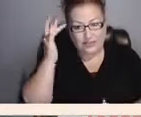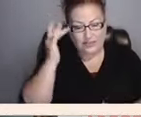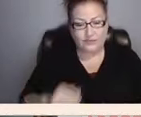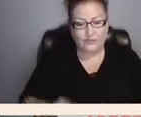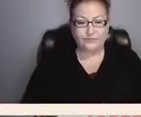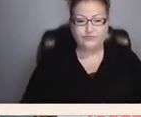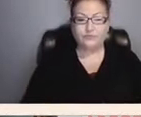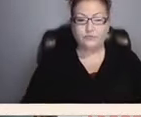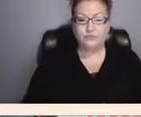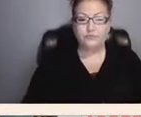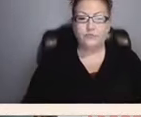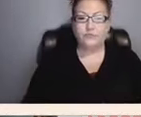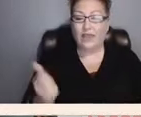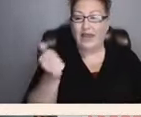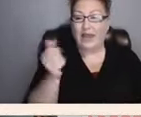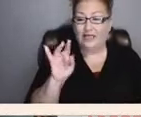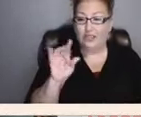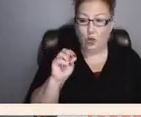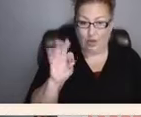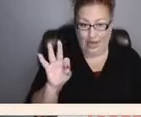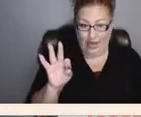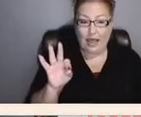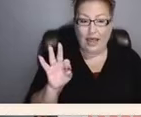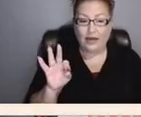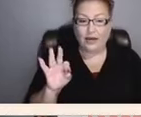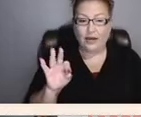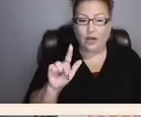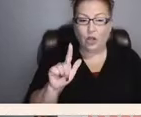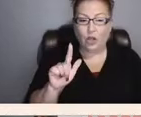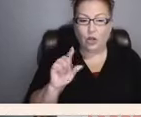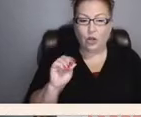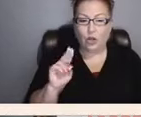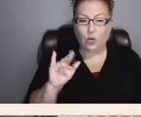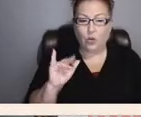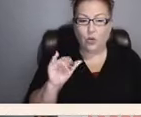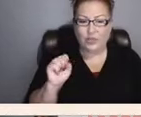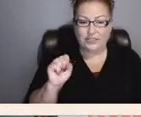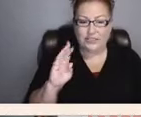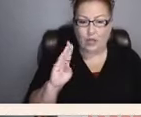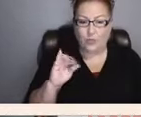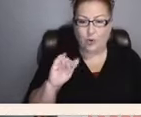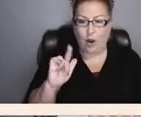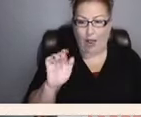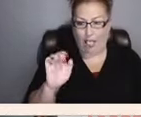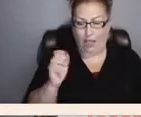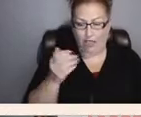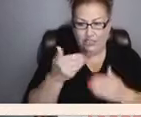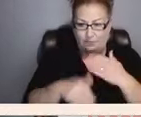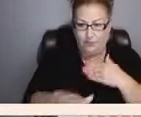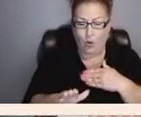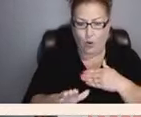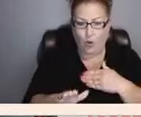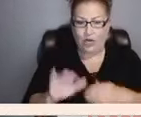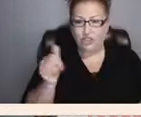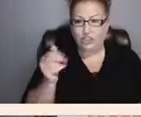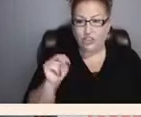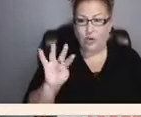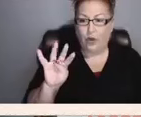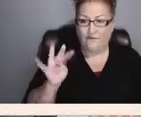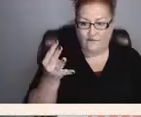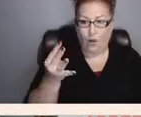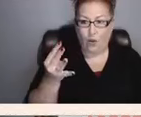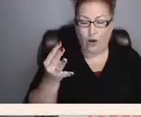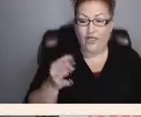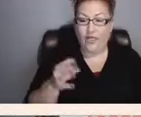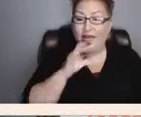1809, Luis Braille is born on January 4th, and at age